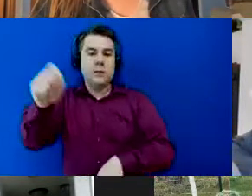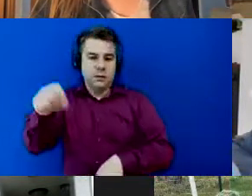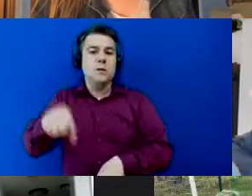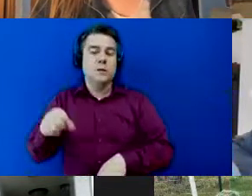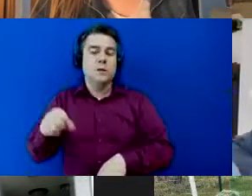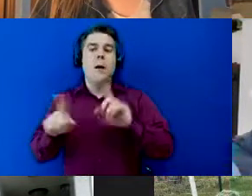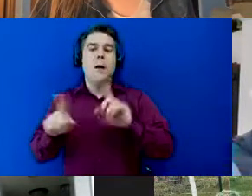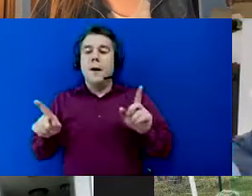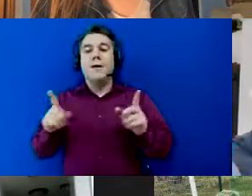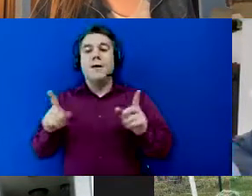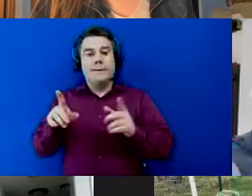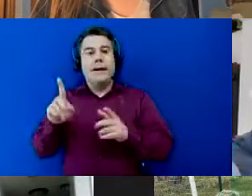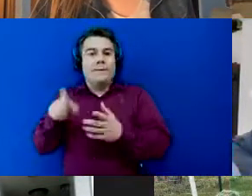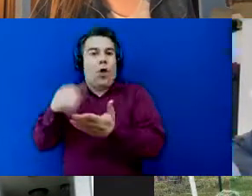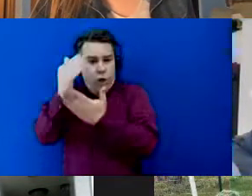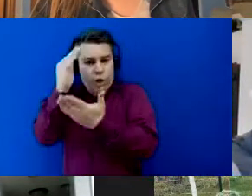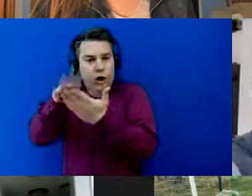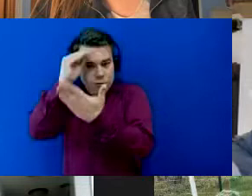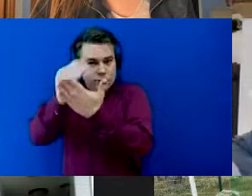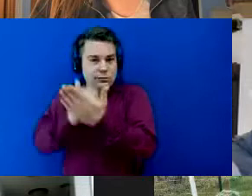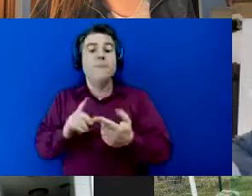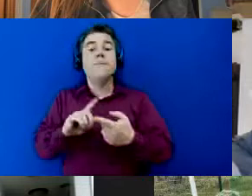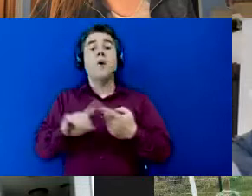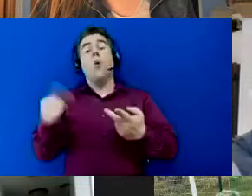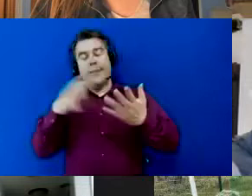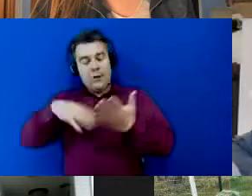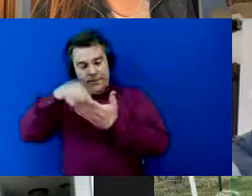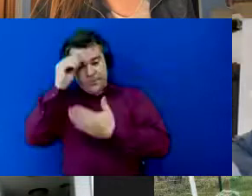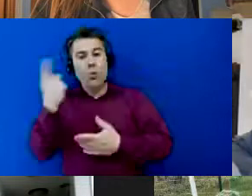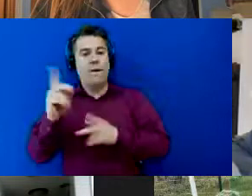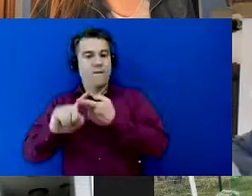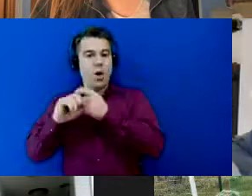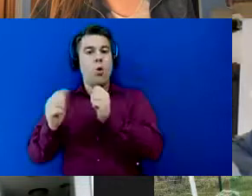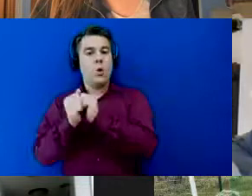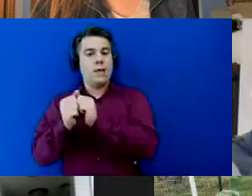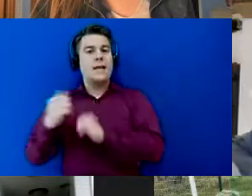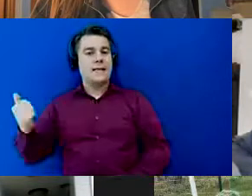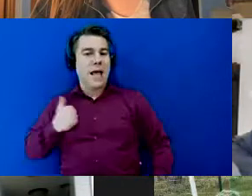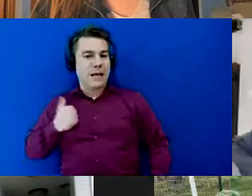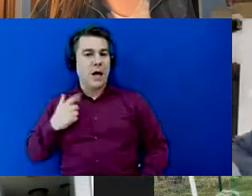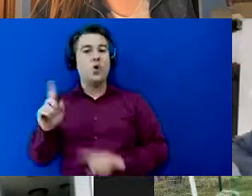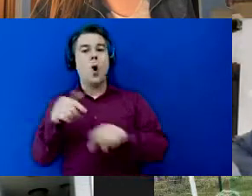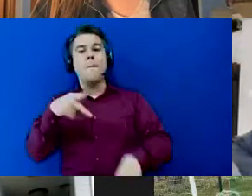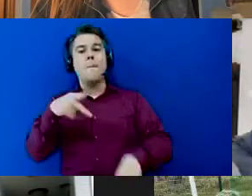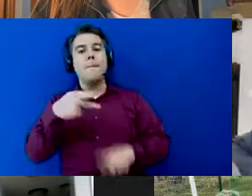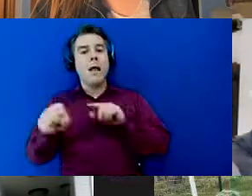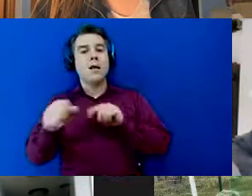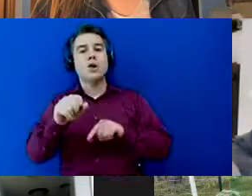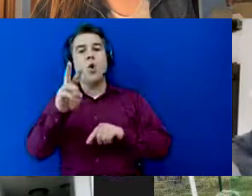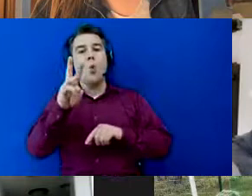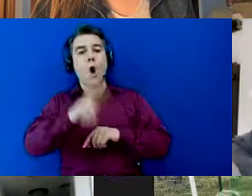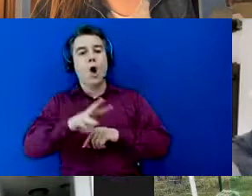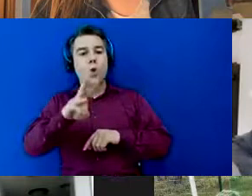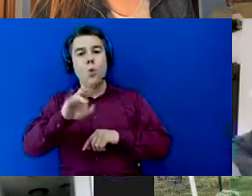it was a learning moment oh and i did learn something else too i have a friend i'm working with in canada right now and we go plexus worldwide.com slash and